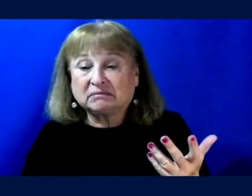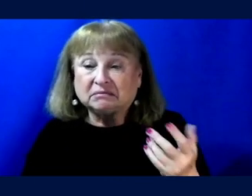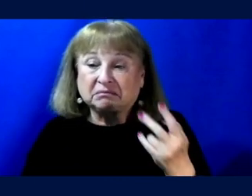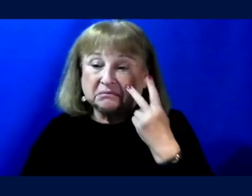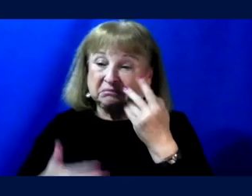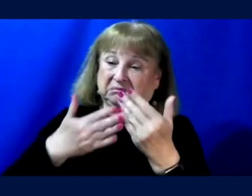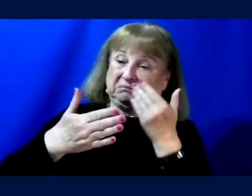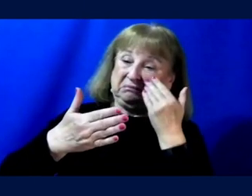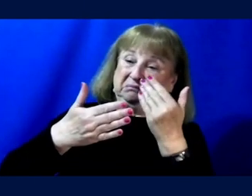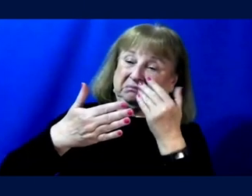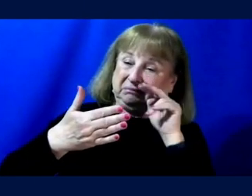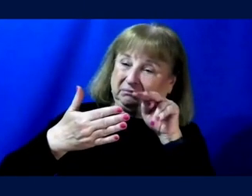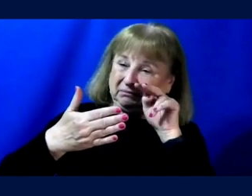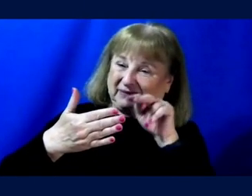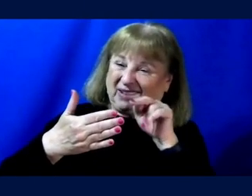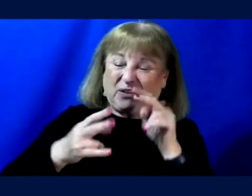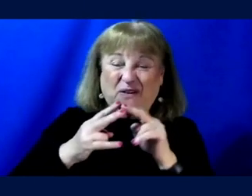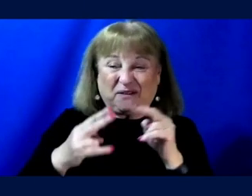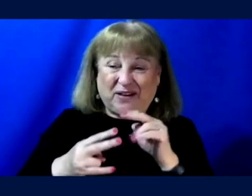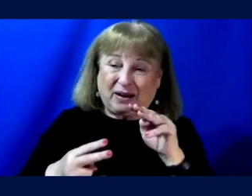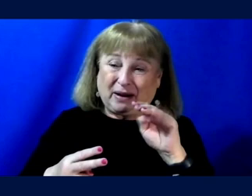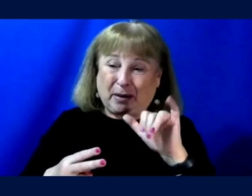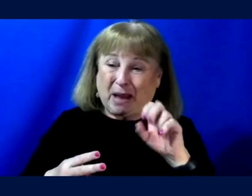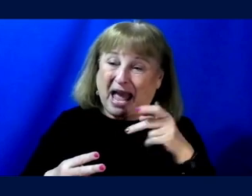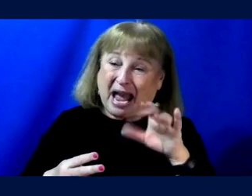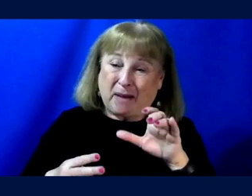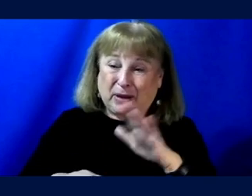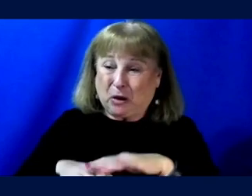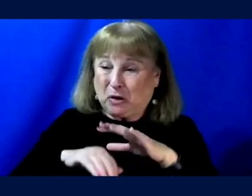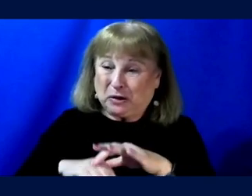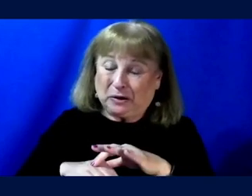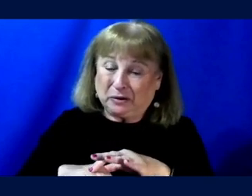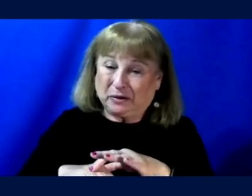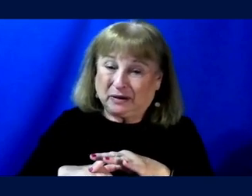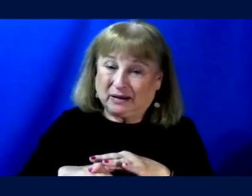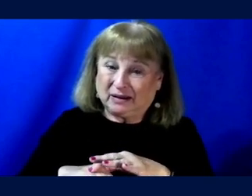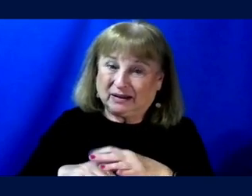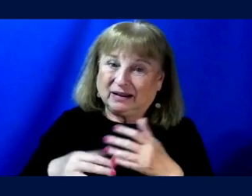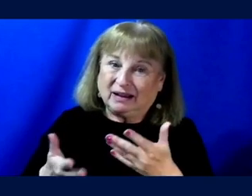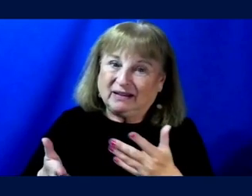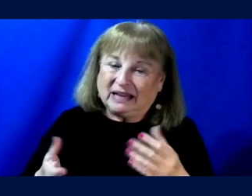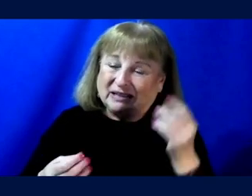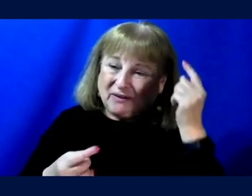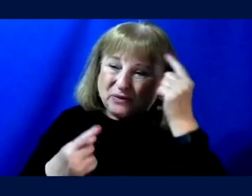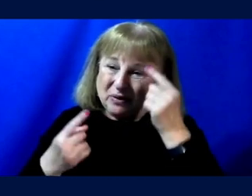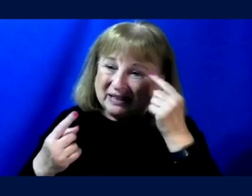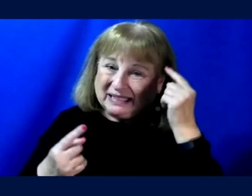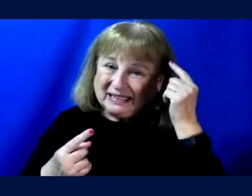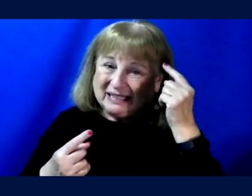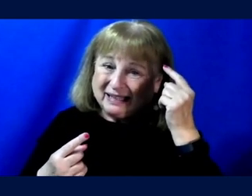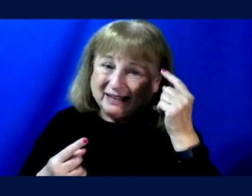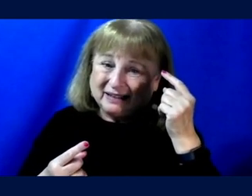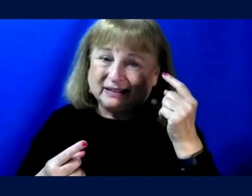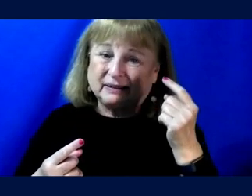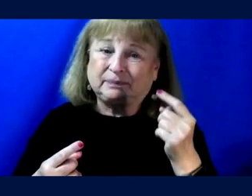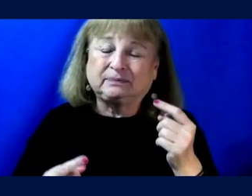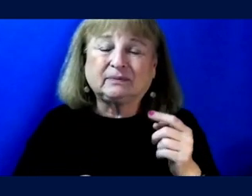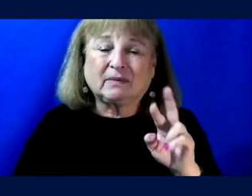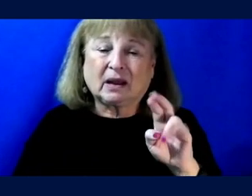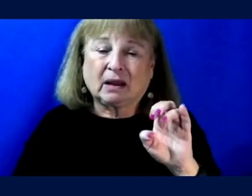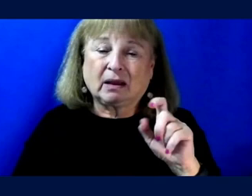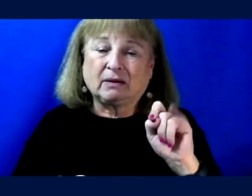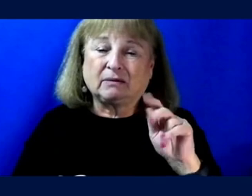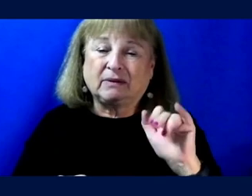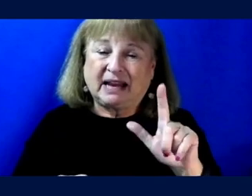think if you're extremely myopic on earth, there's, there's things to consider, um, in retinal changes, for example,